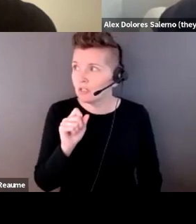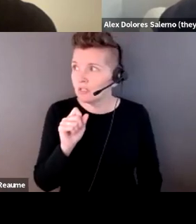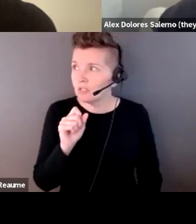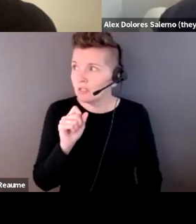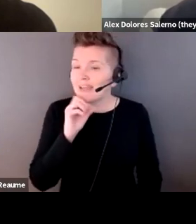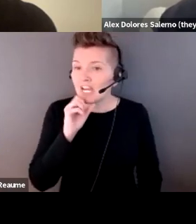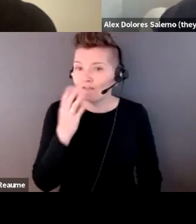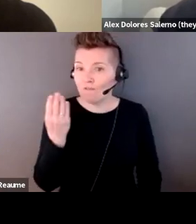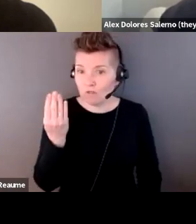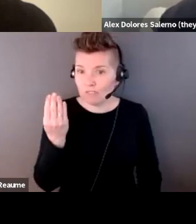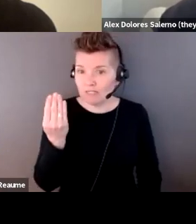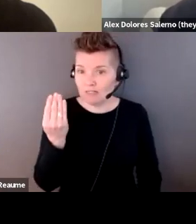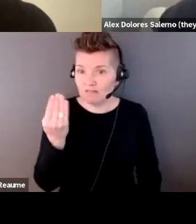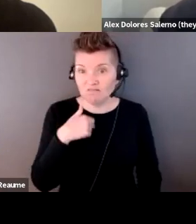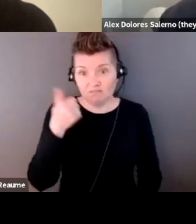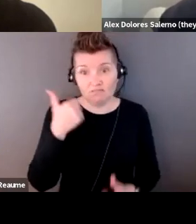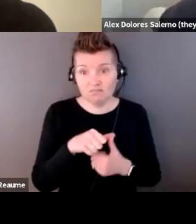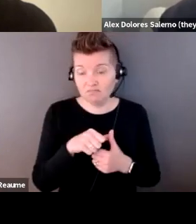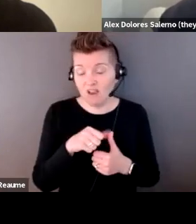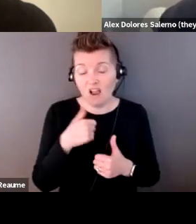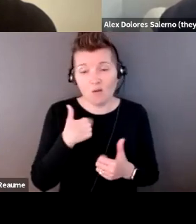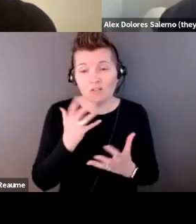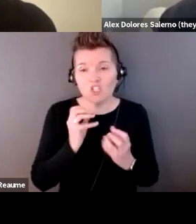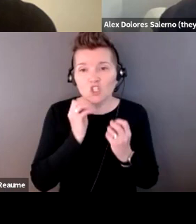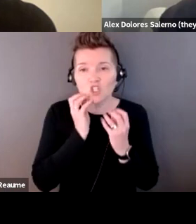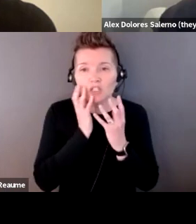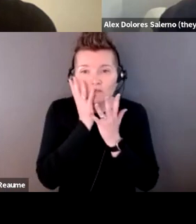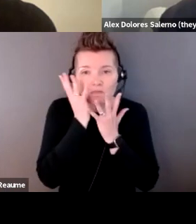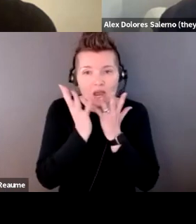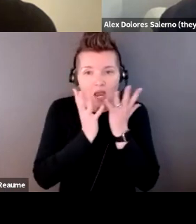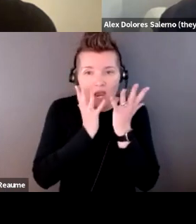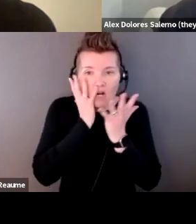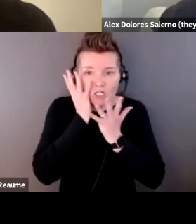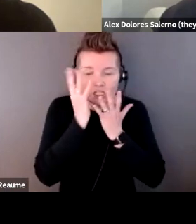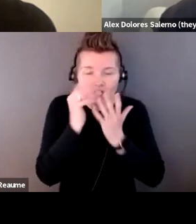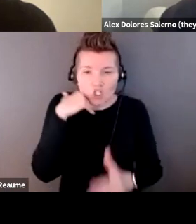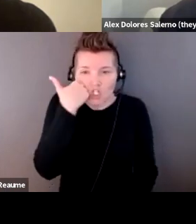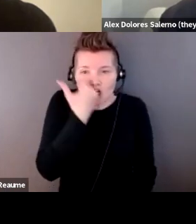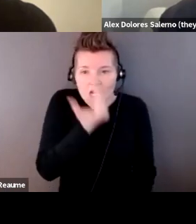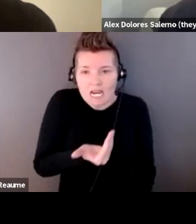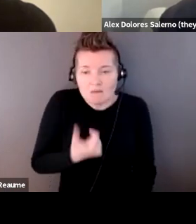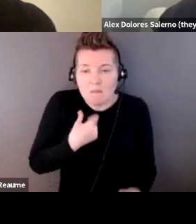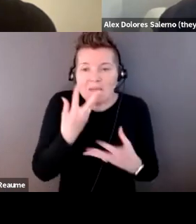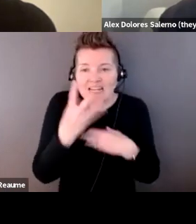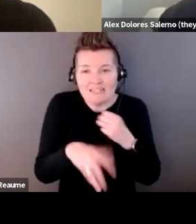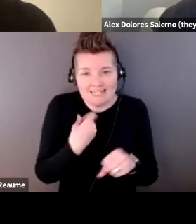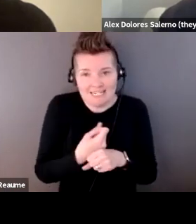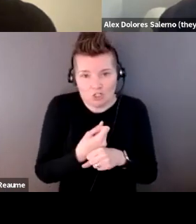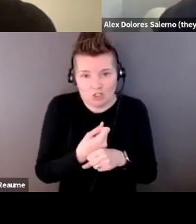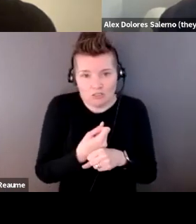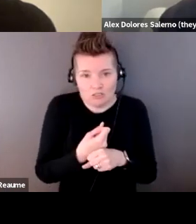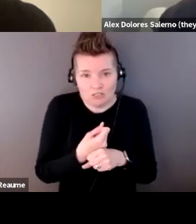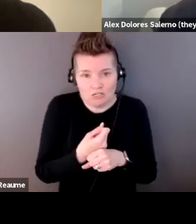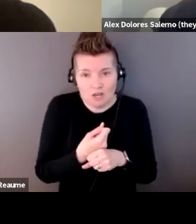was so incredibly ashamed. And I think like that shame sat with me for so many years that like, once I was able to like